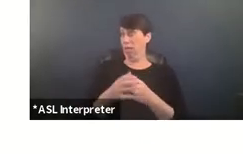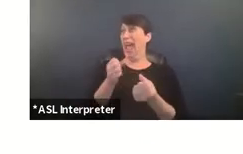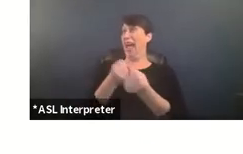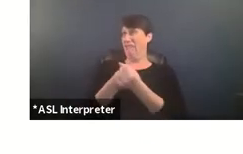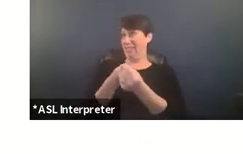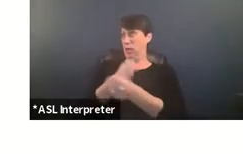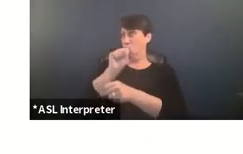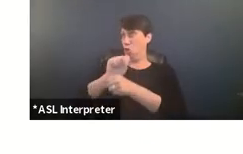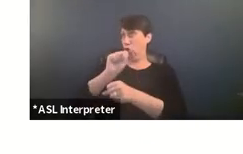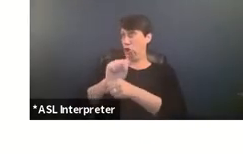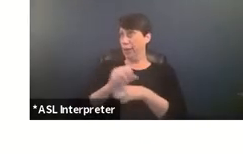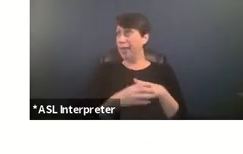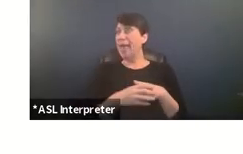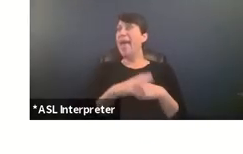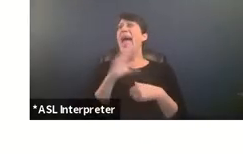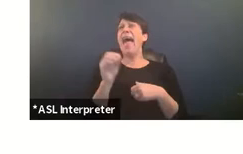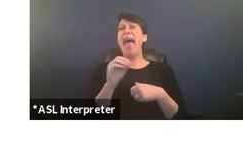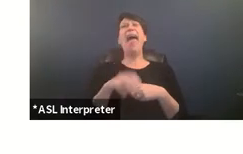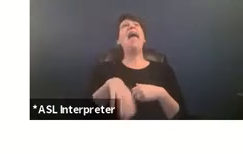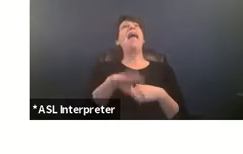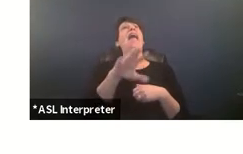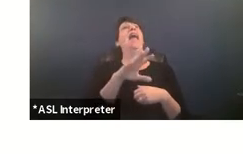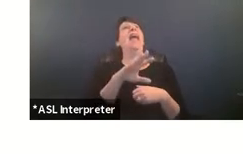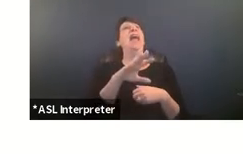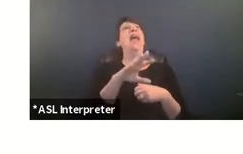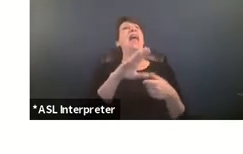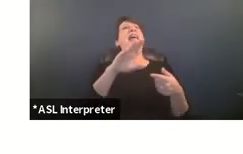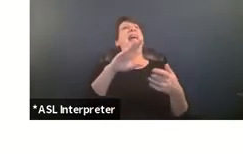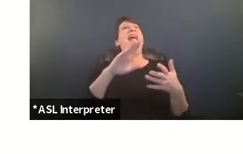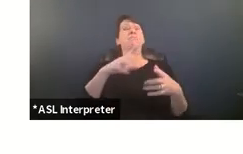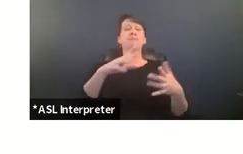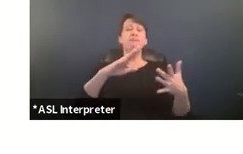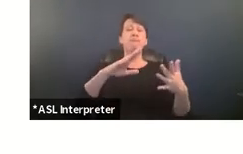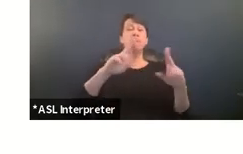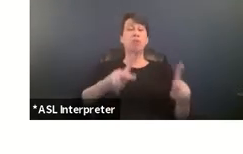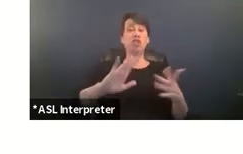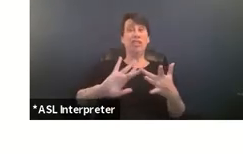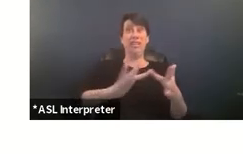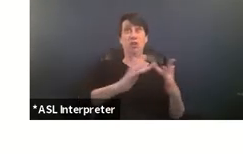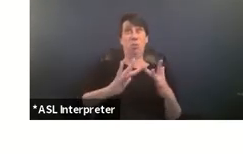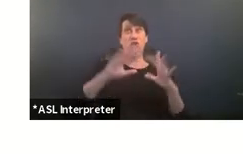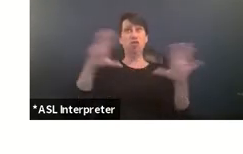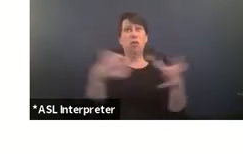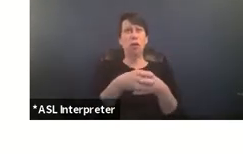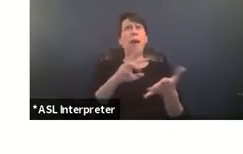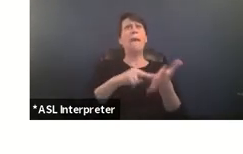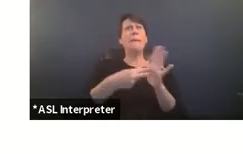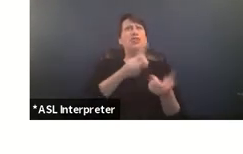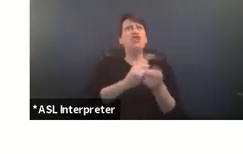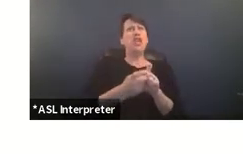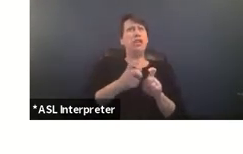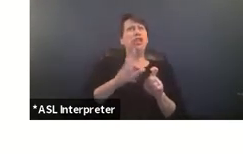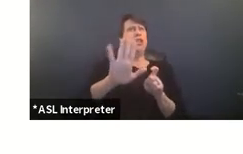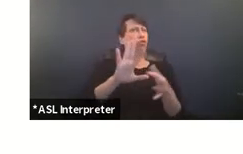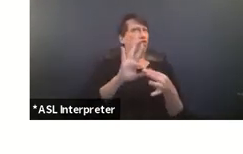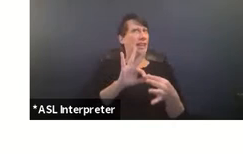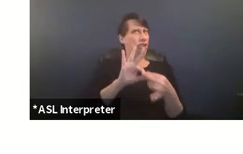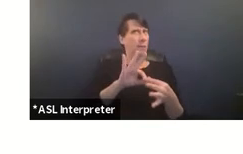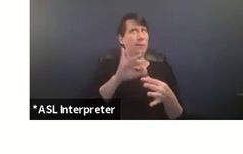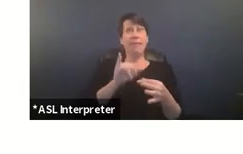work um interpersonal advocacy focuses on changing relationships that directly or indirectly